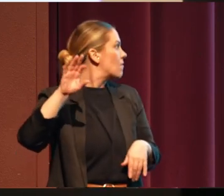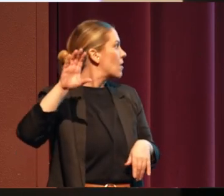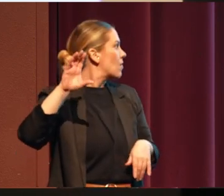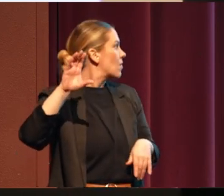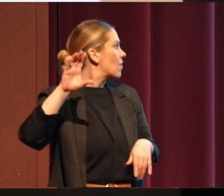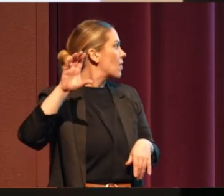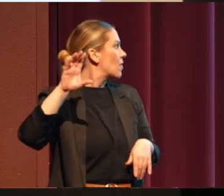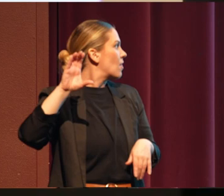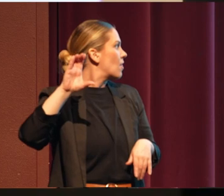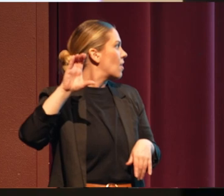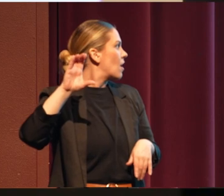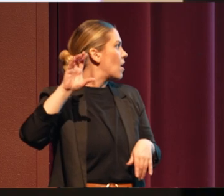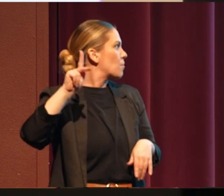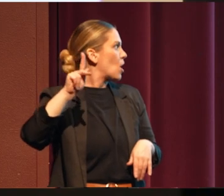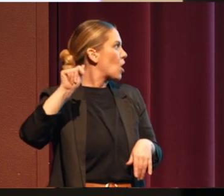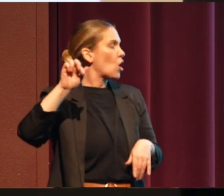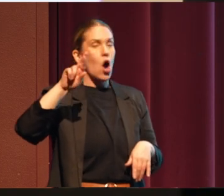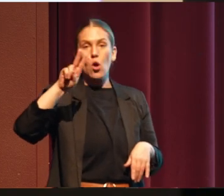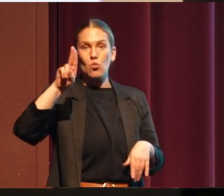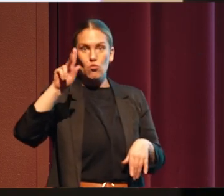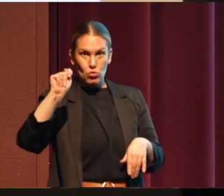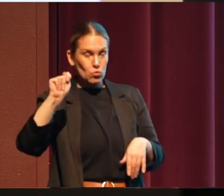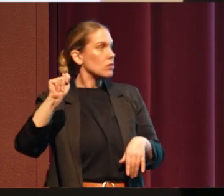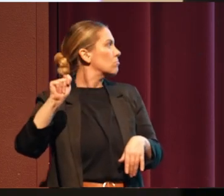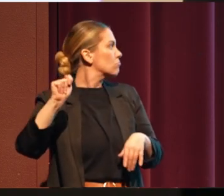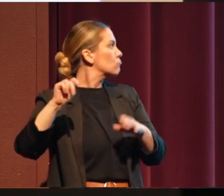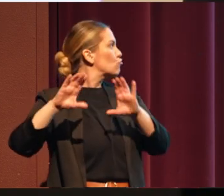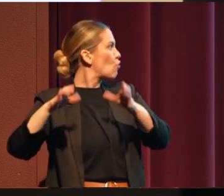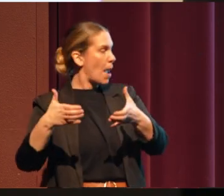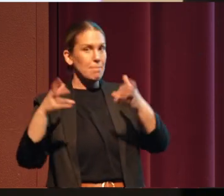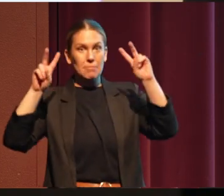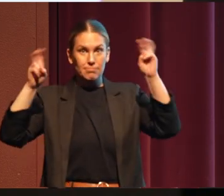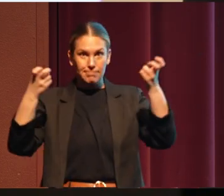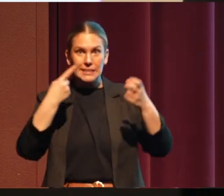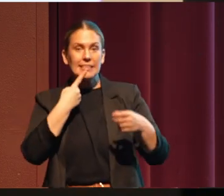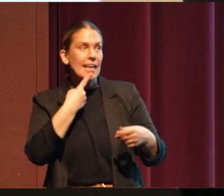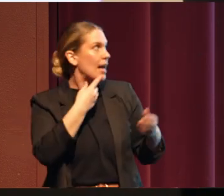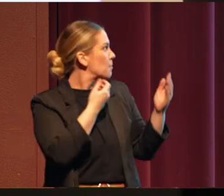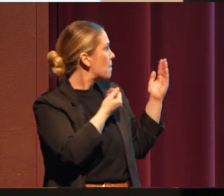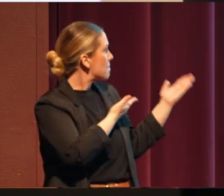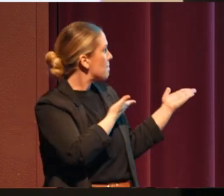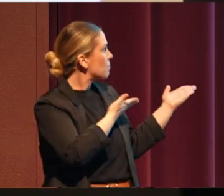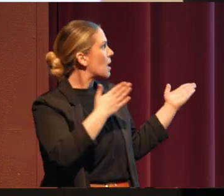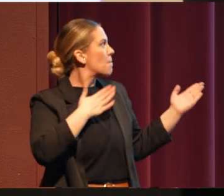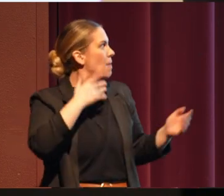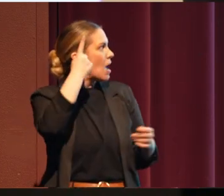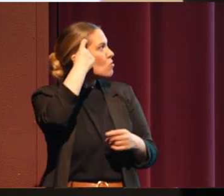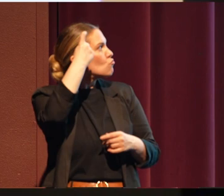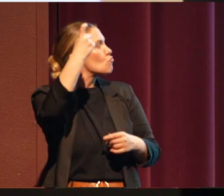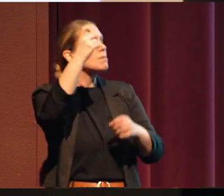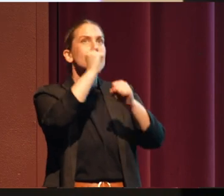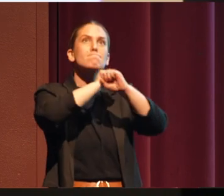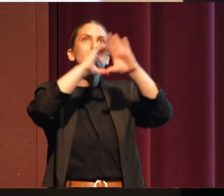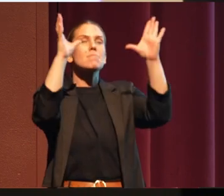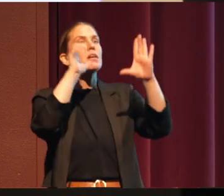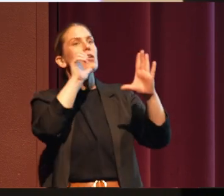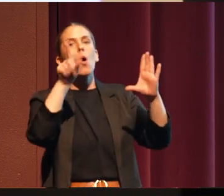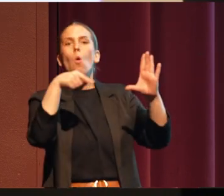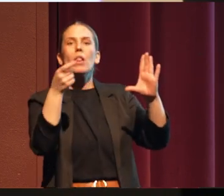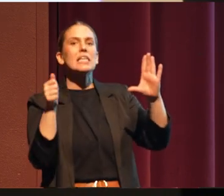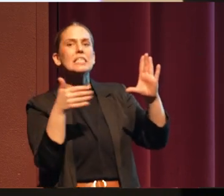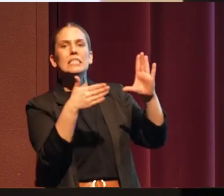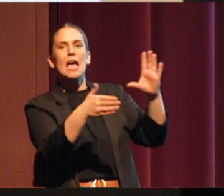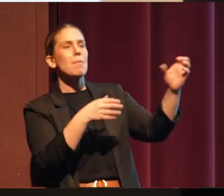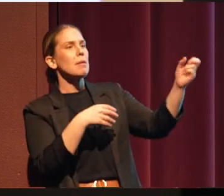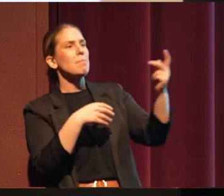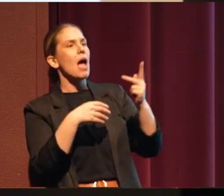dam removal and restoration project. He says, my dream is not only to bring the salmon back, but